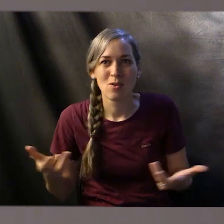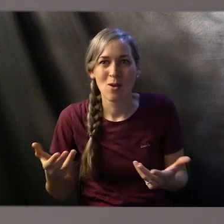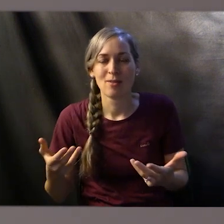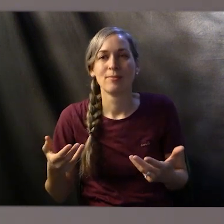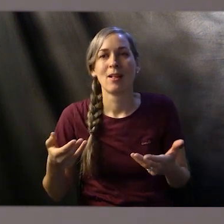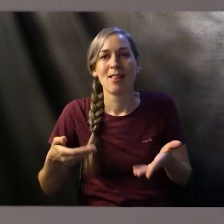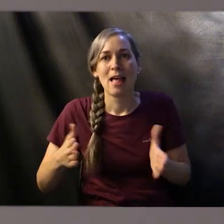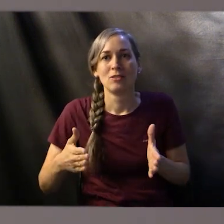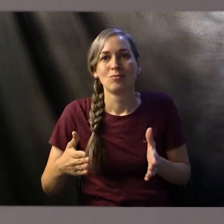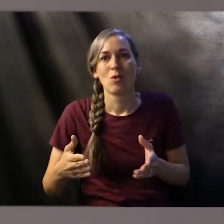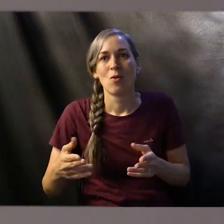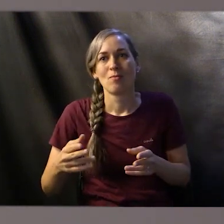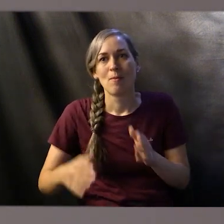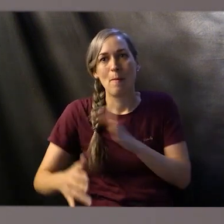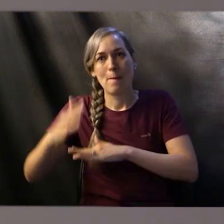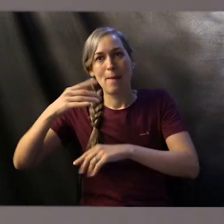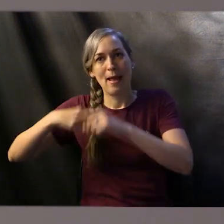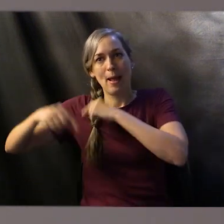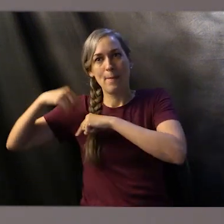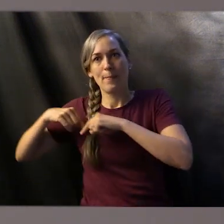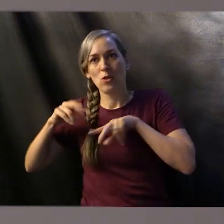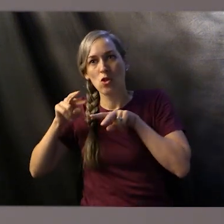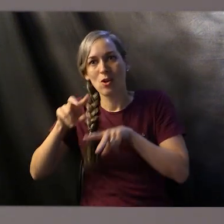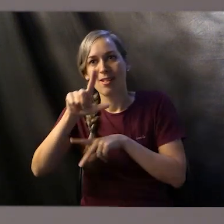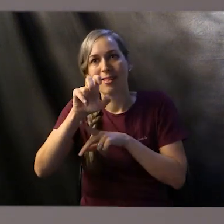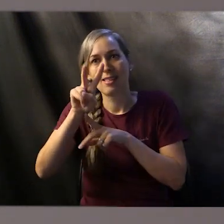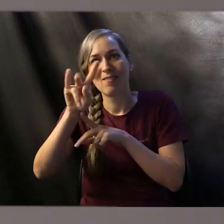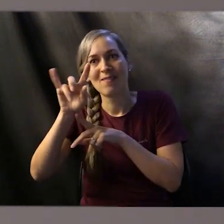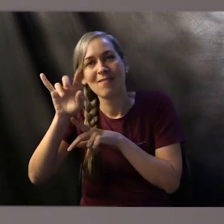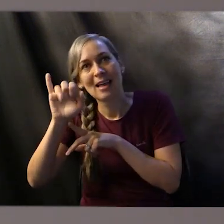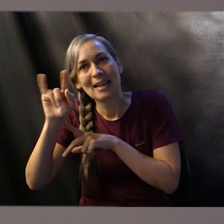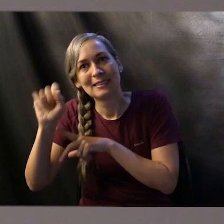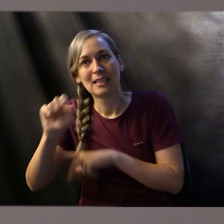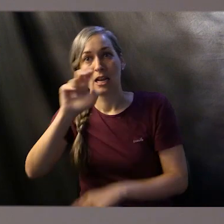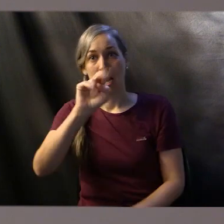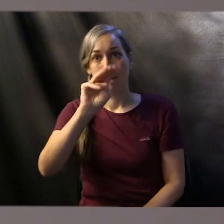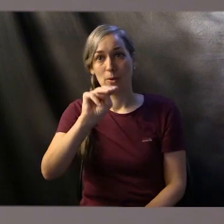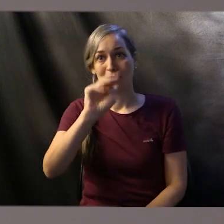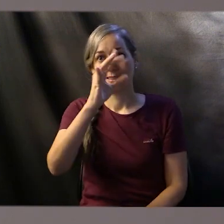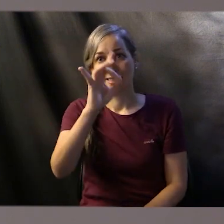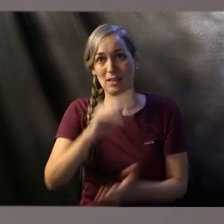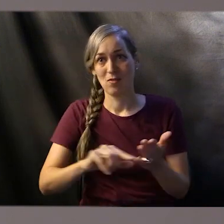Levites. In Numbers chapter 18 verse 20,